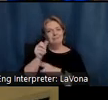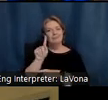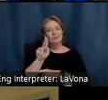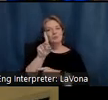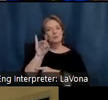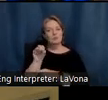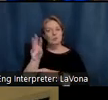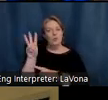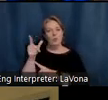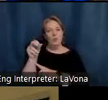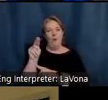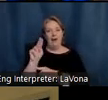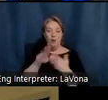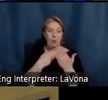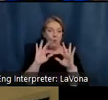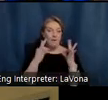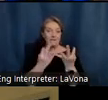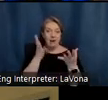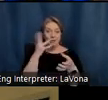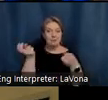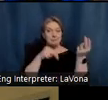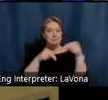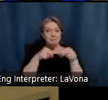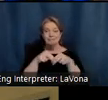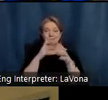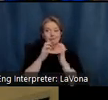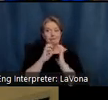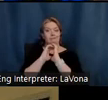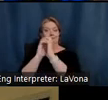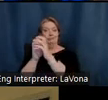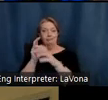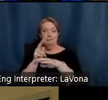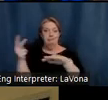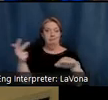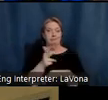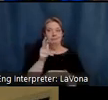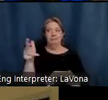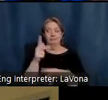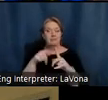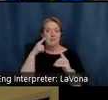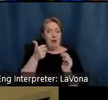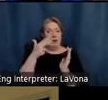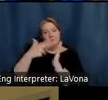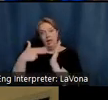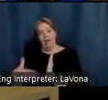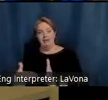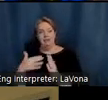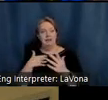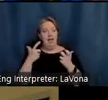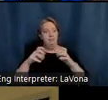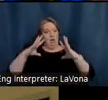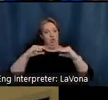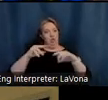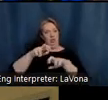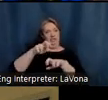Indiana for Steele to paint. Due to the large cushioned seats, the whole family could ride in